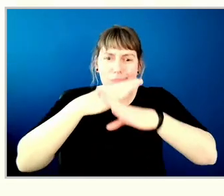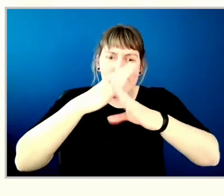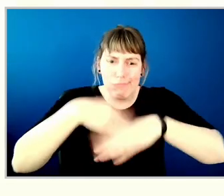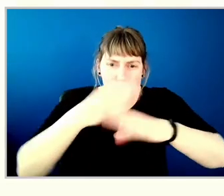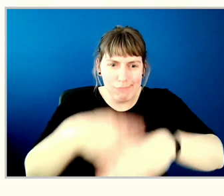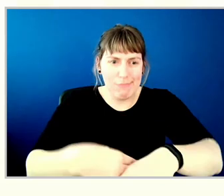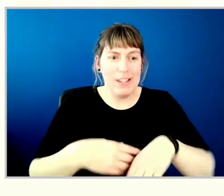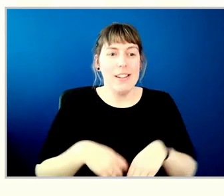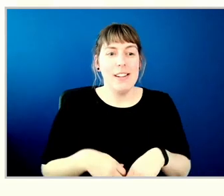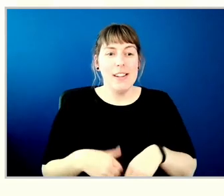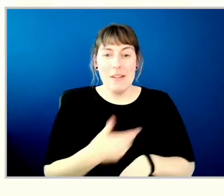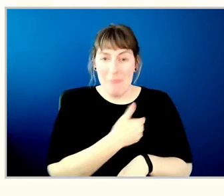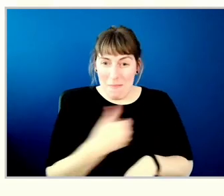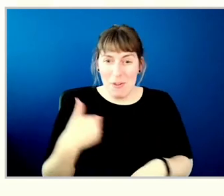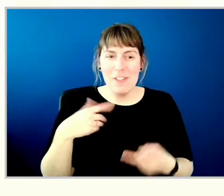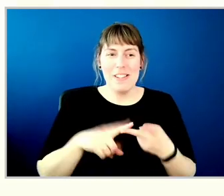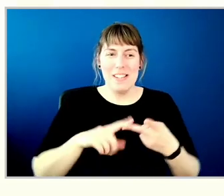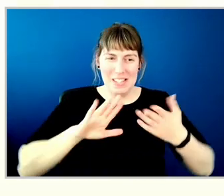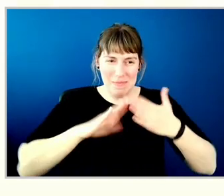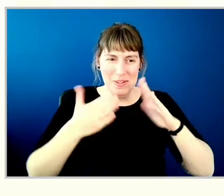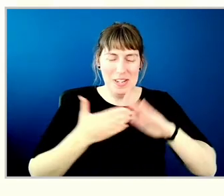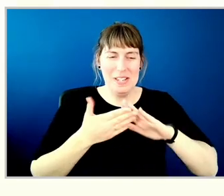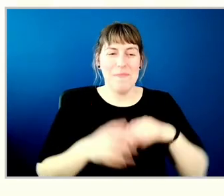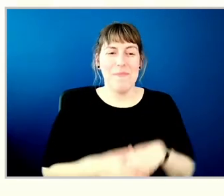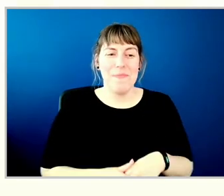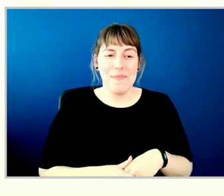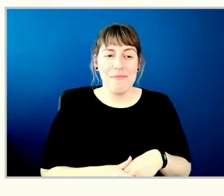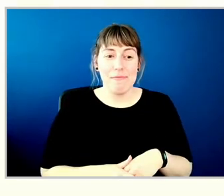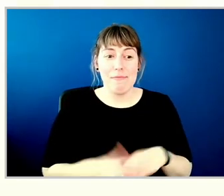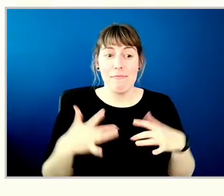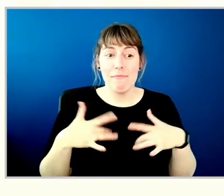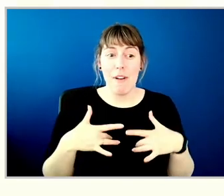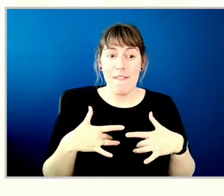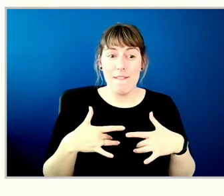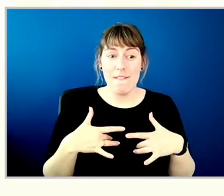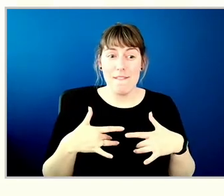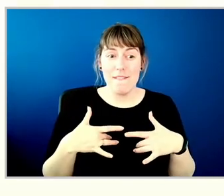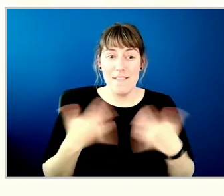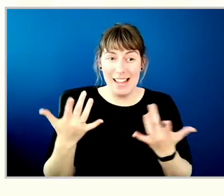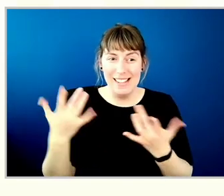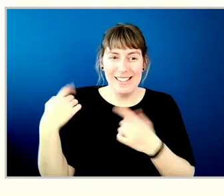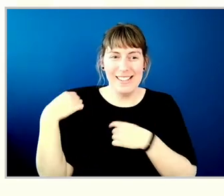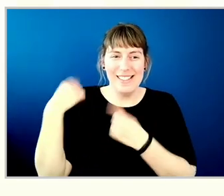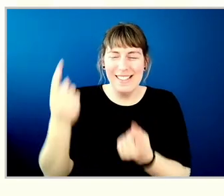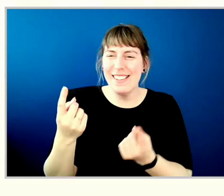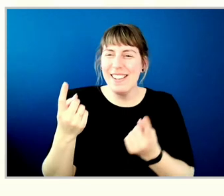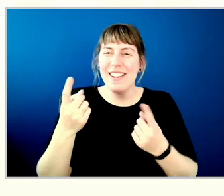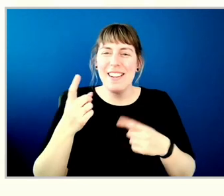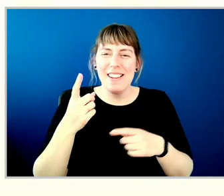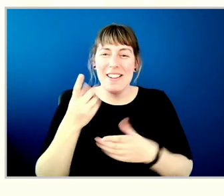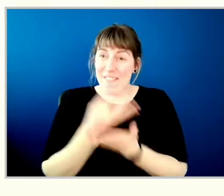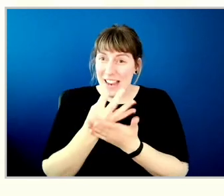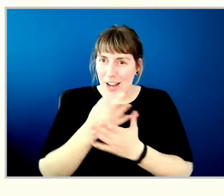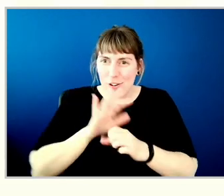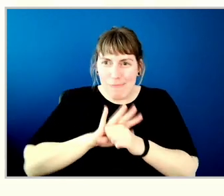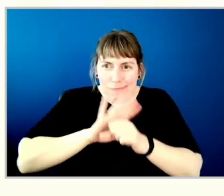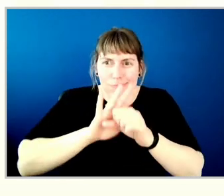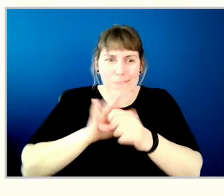our members and communities. And events in recent years reinforce why we must continue to be a financial force for change.